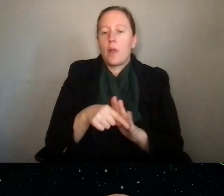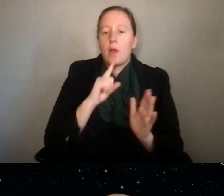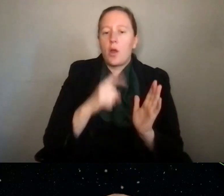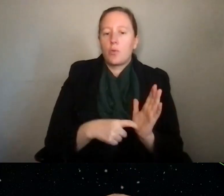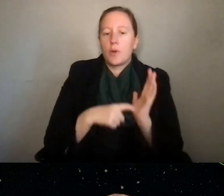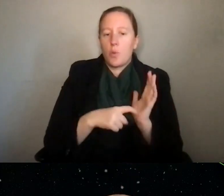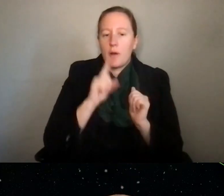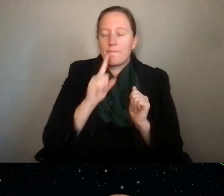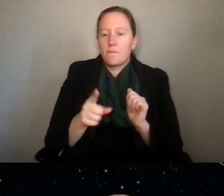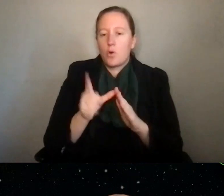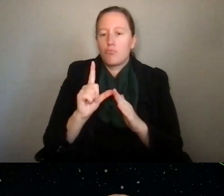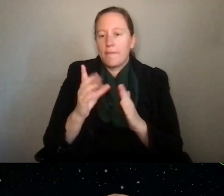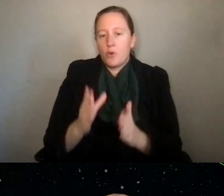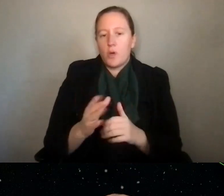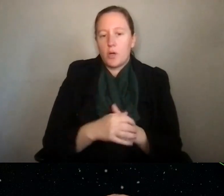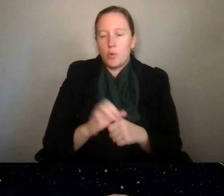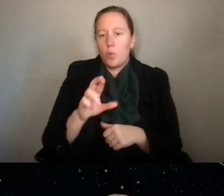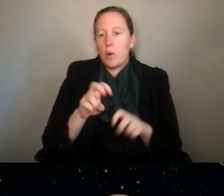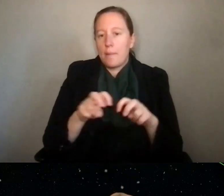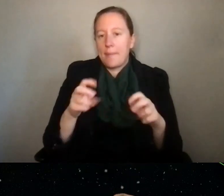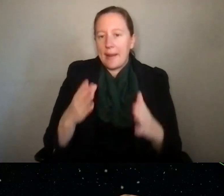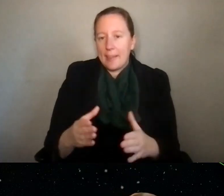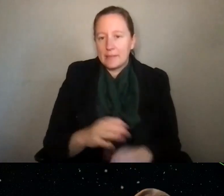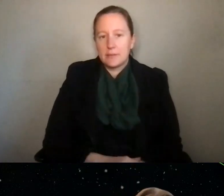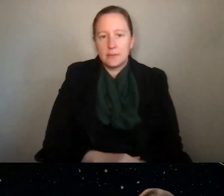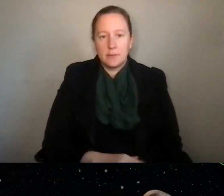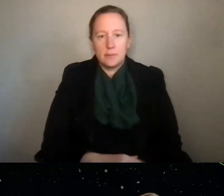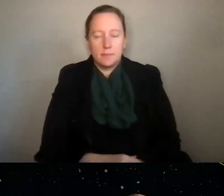do you require to be a reviewer or panelist?